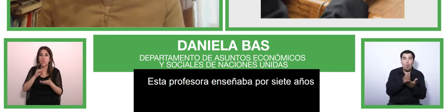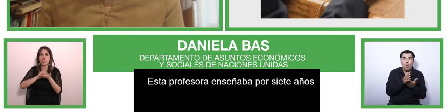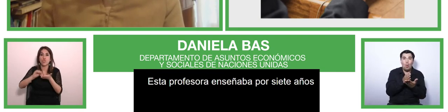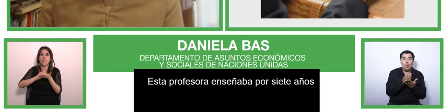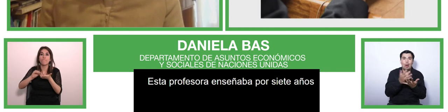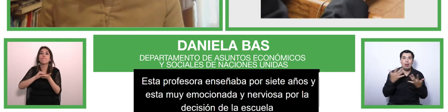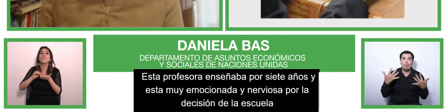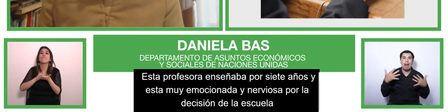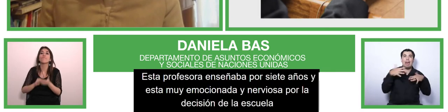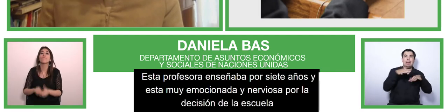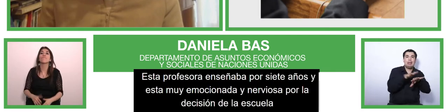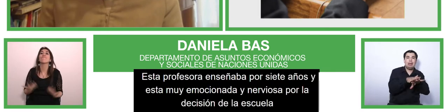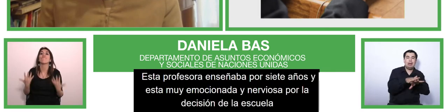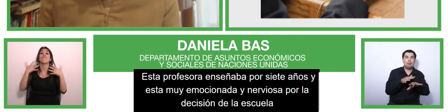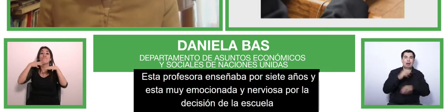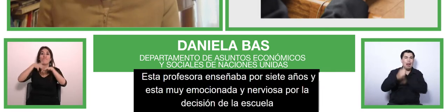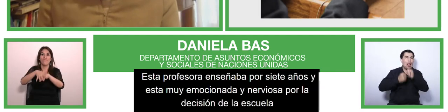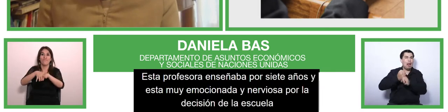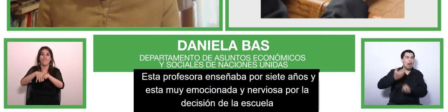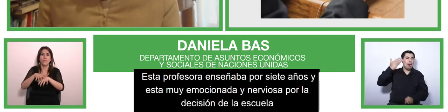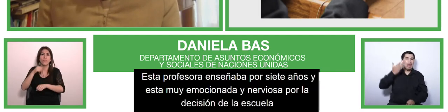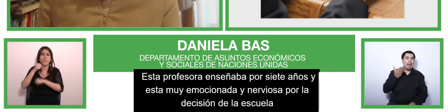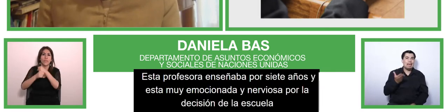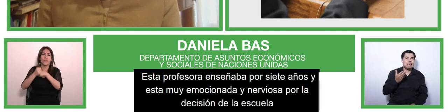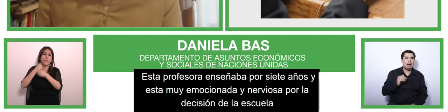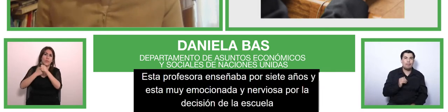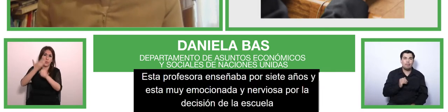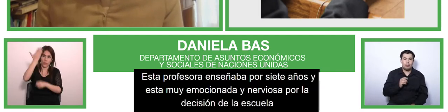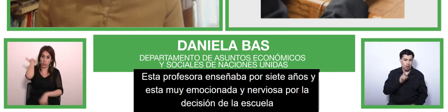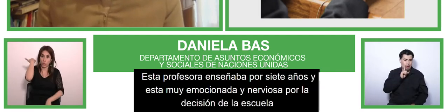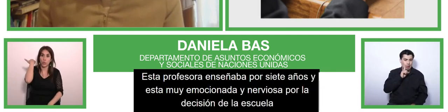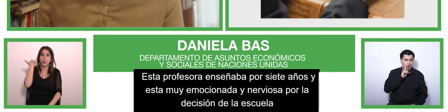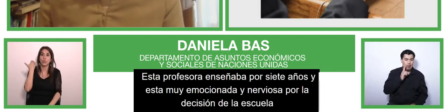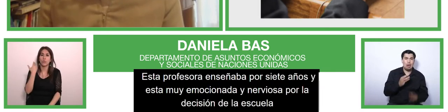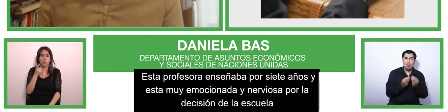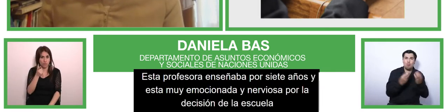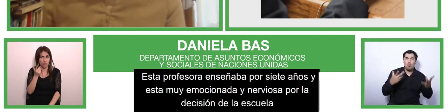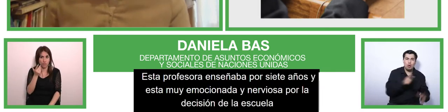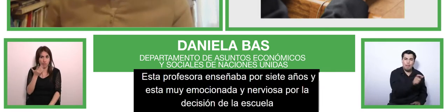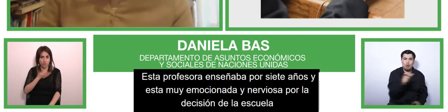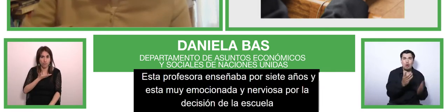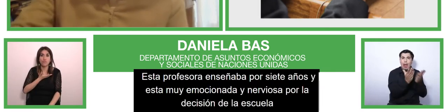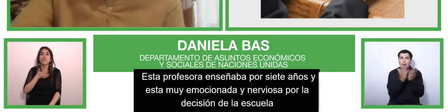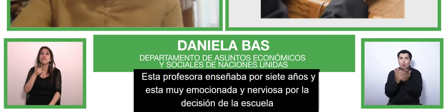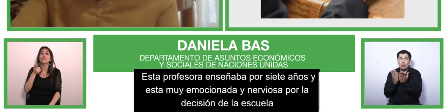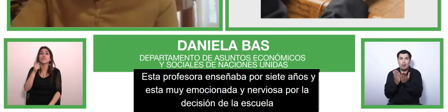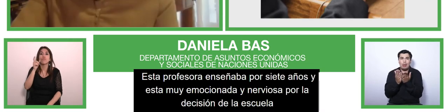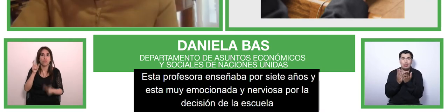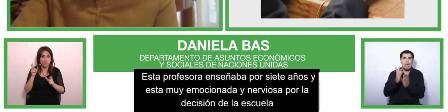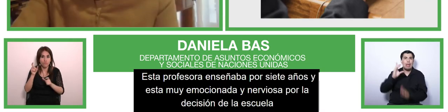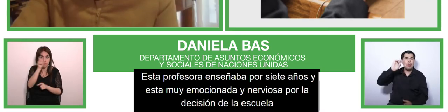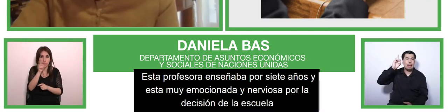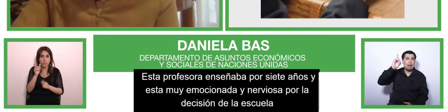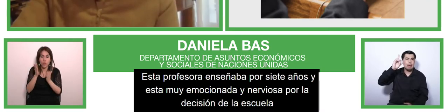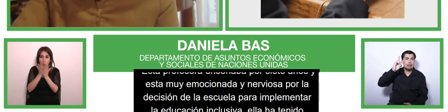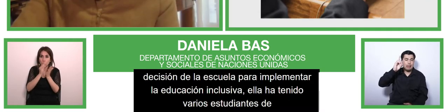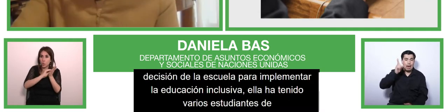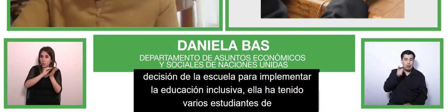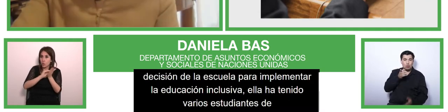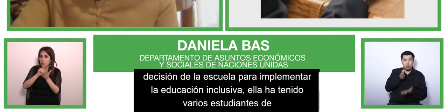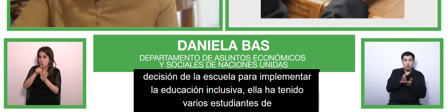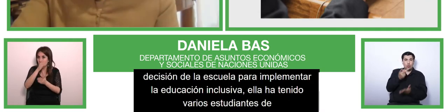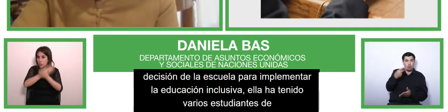several special education students in her class but they either got pulled out for time